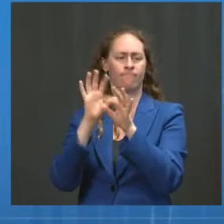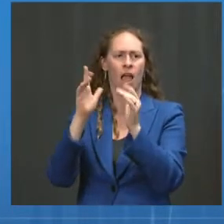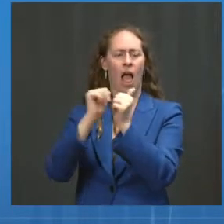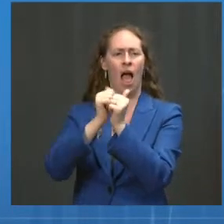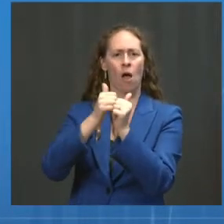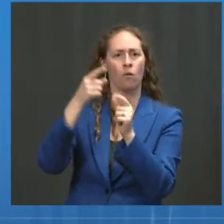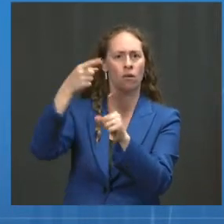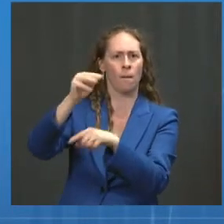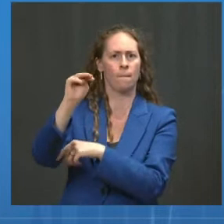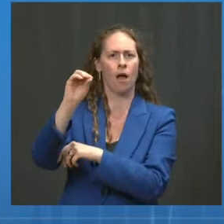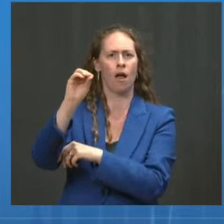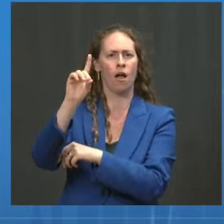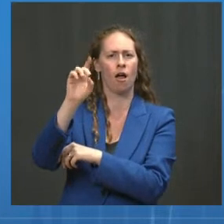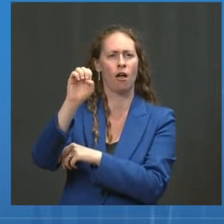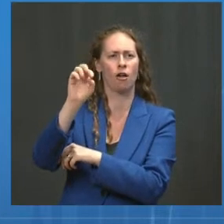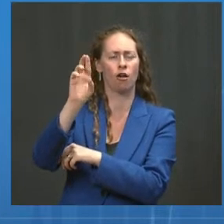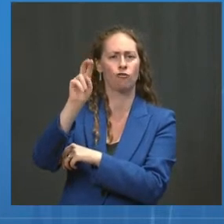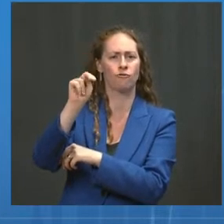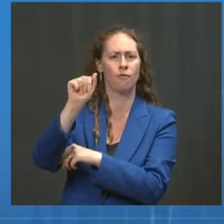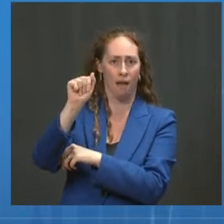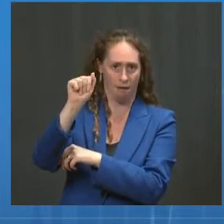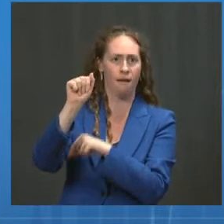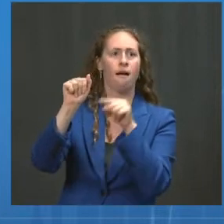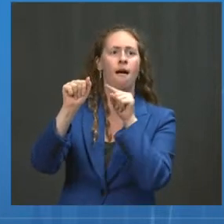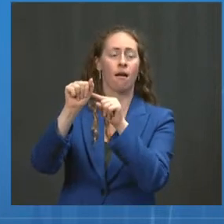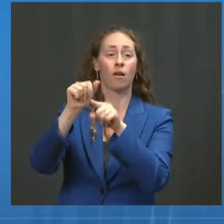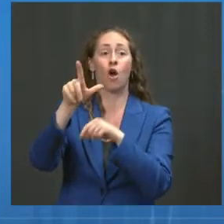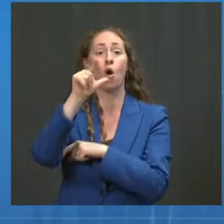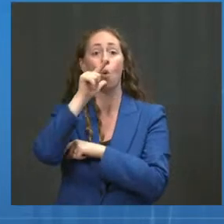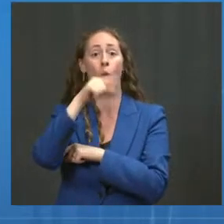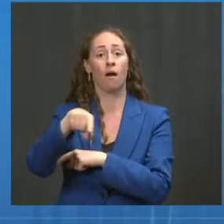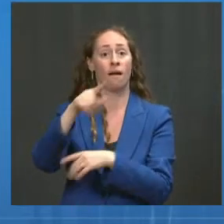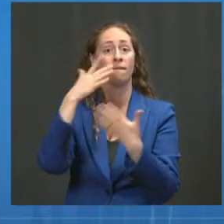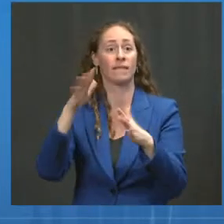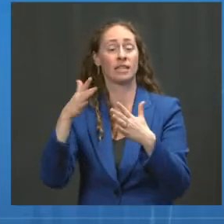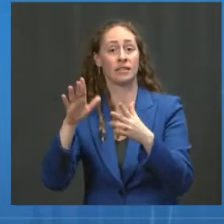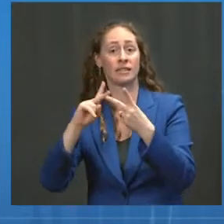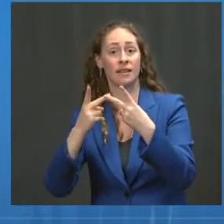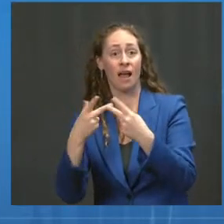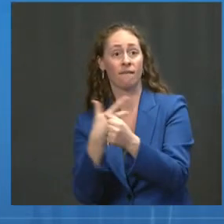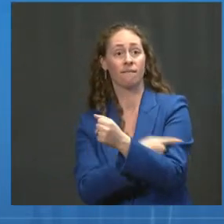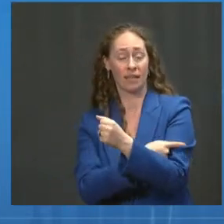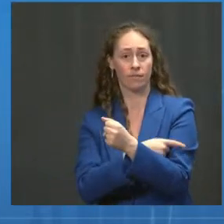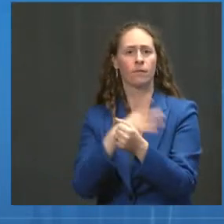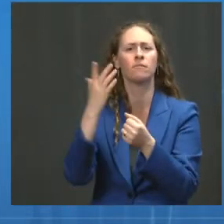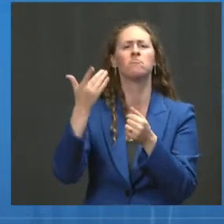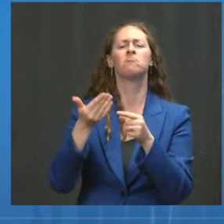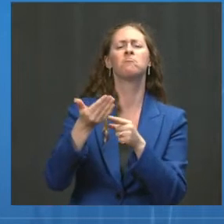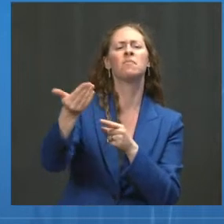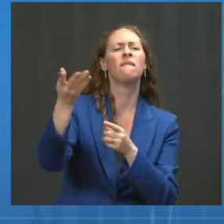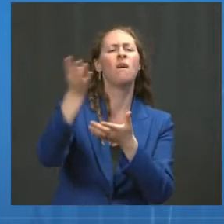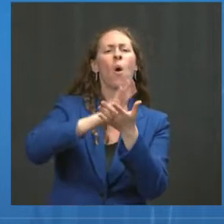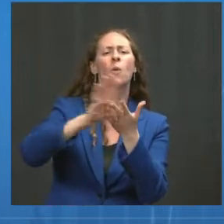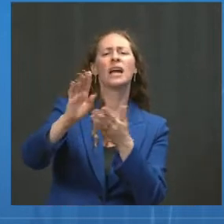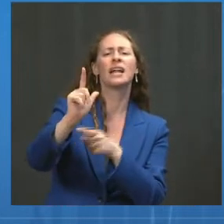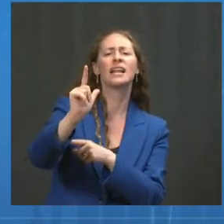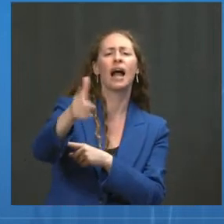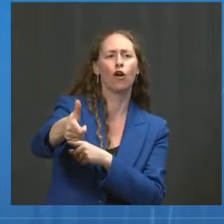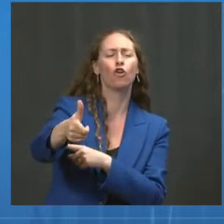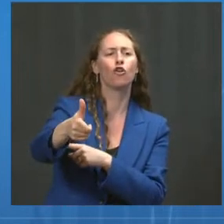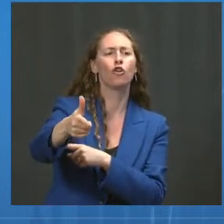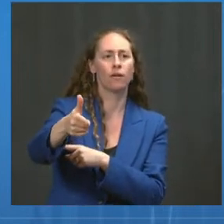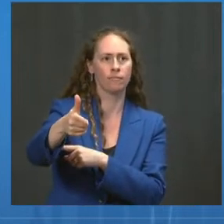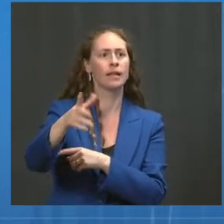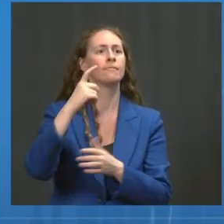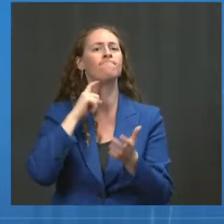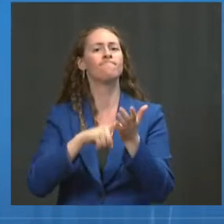that four weeks after the second dose, that what you have is a serum neutralization titer of